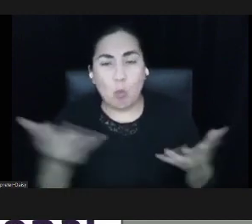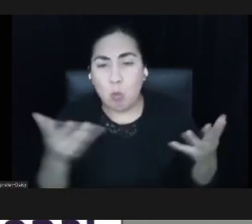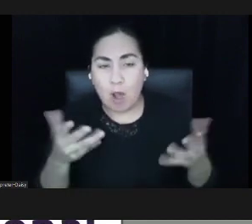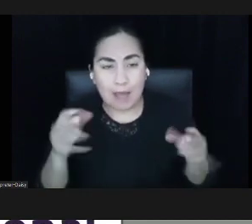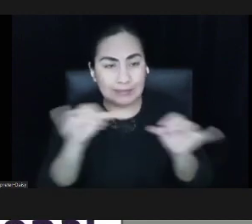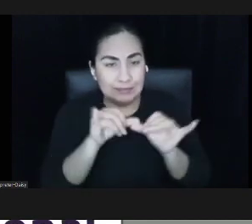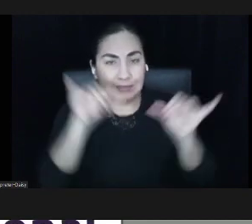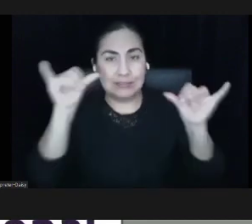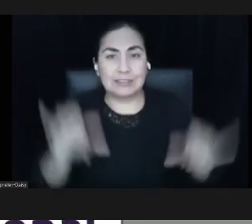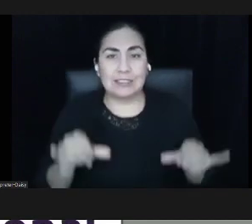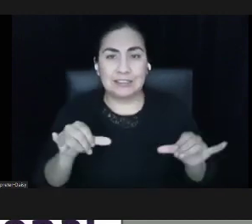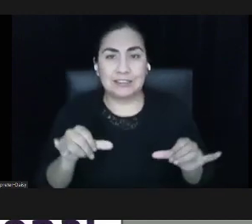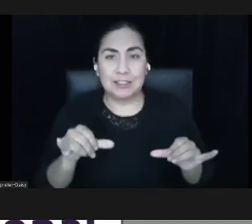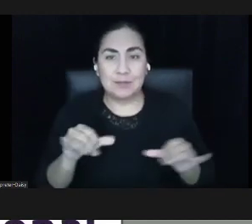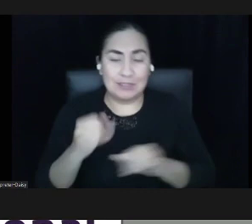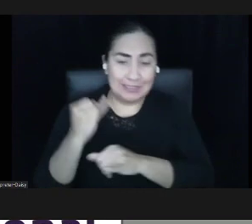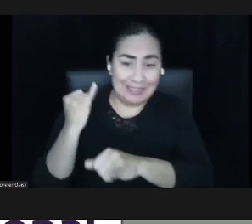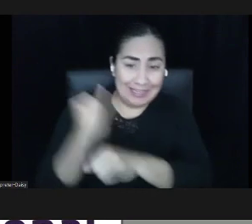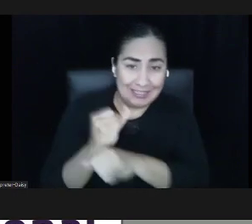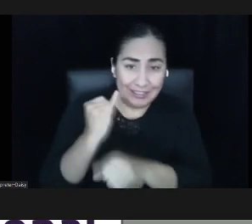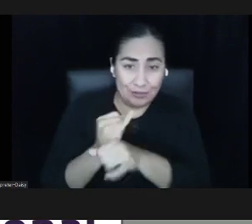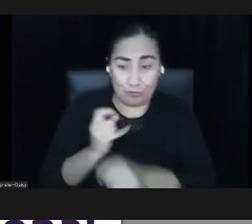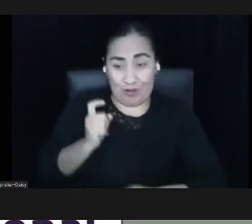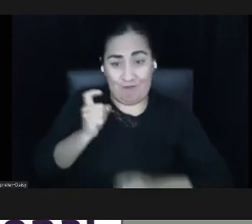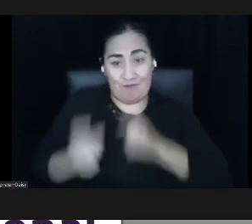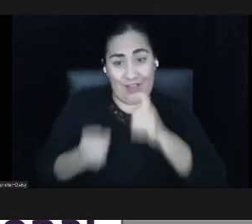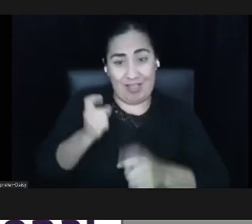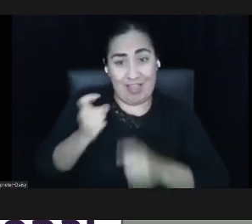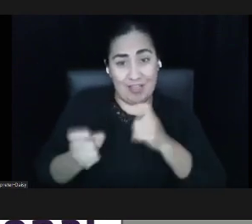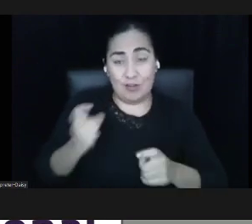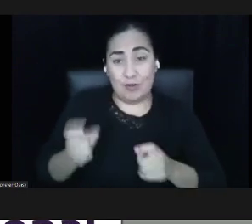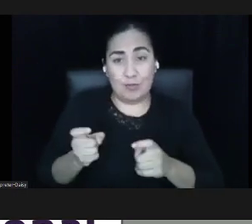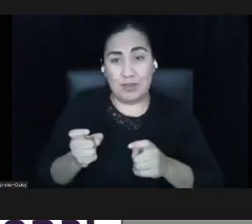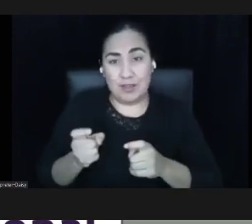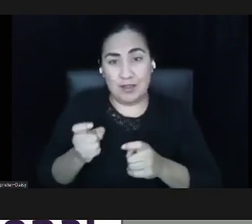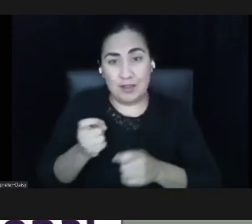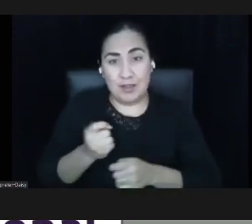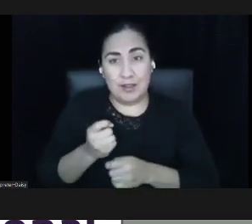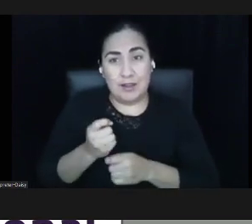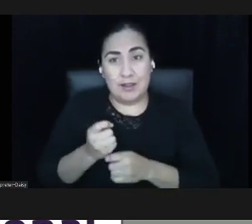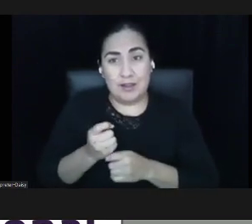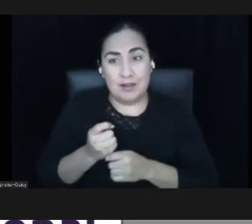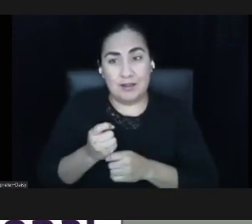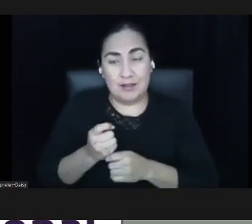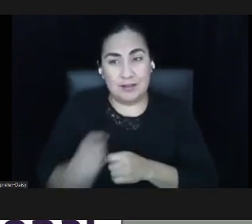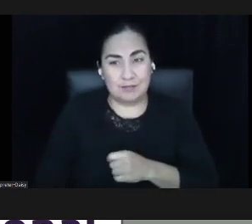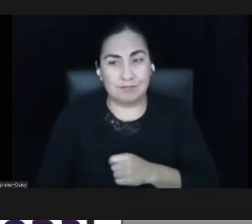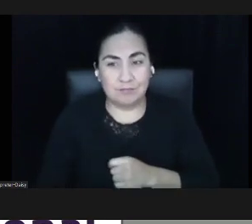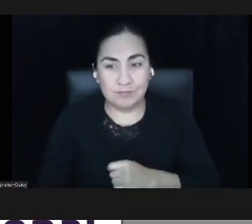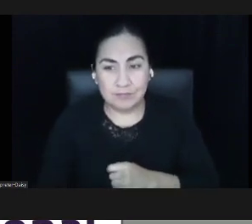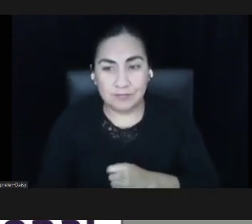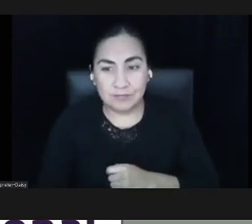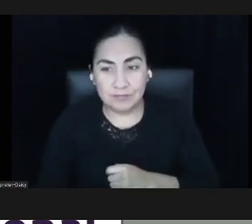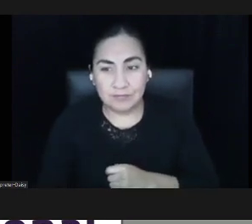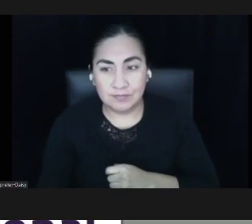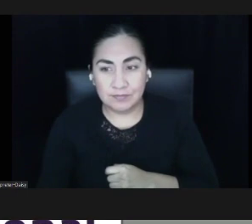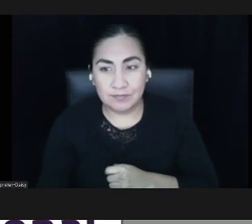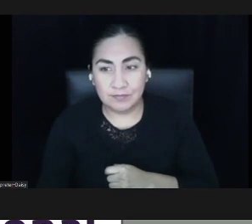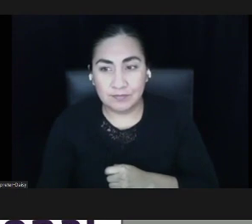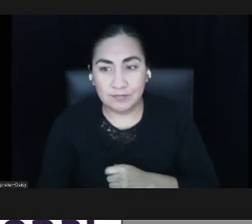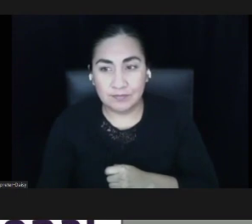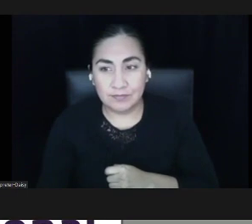does institutional philanthropy perpetuate? So folks could chat in their responses to that.